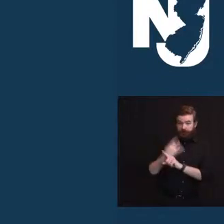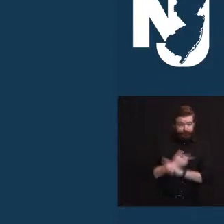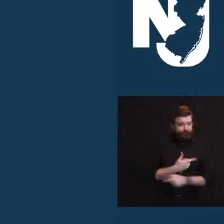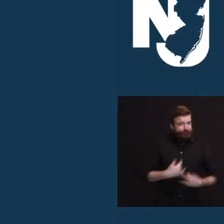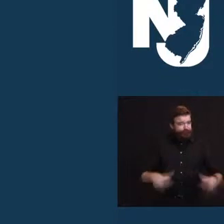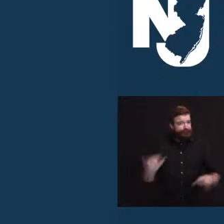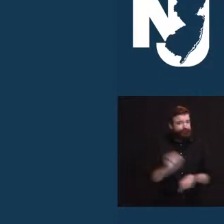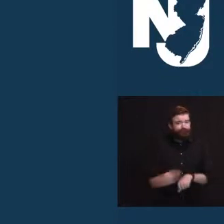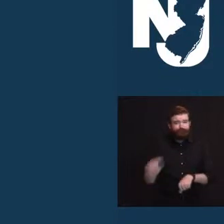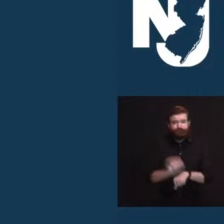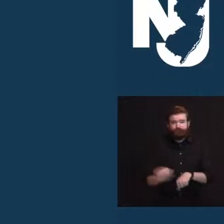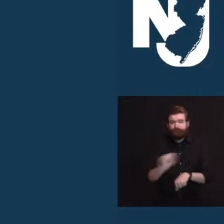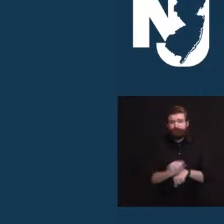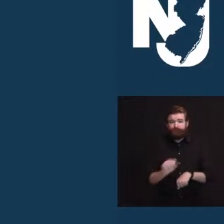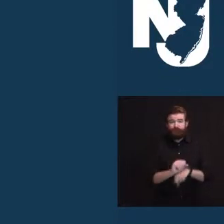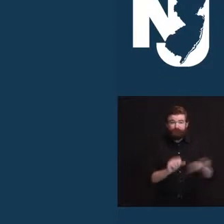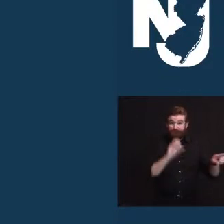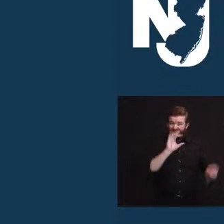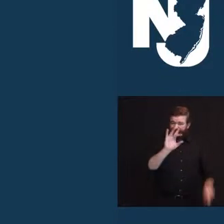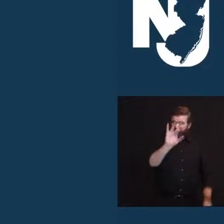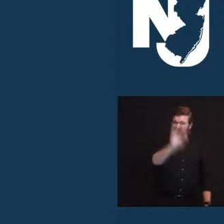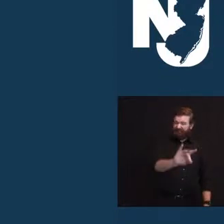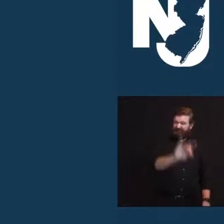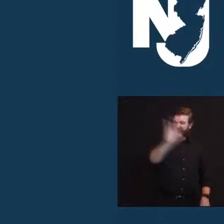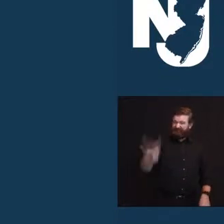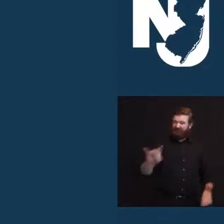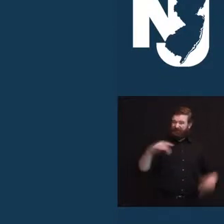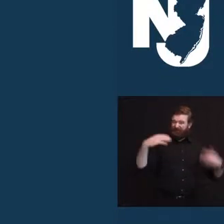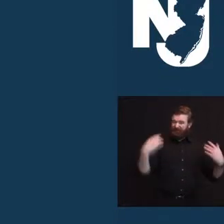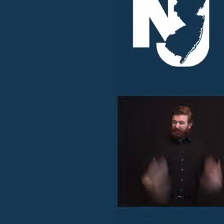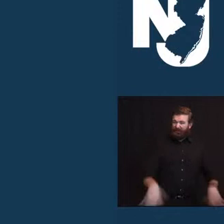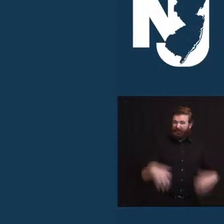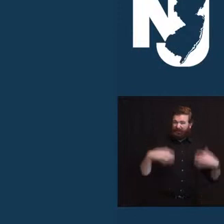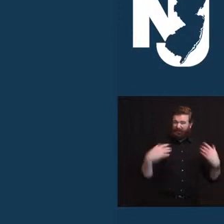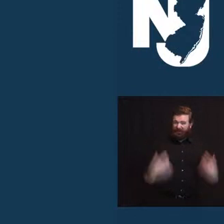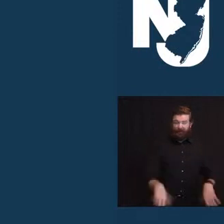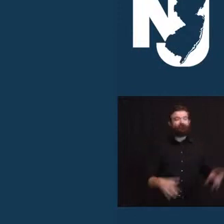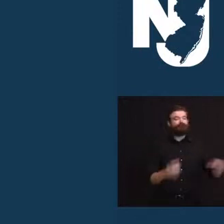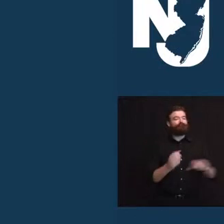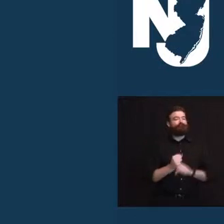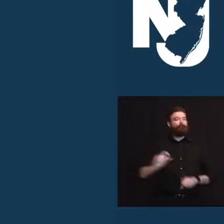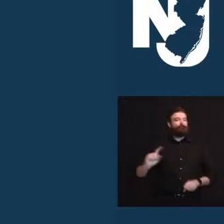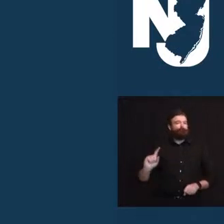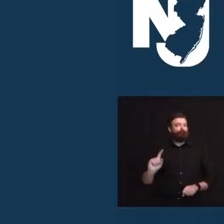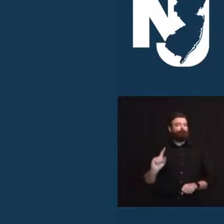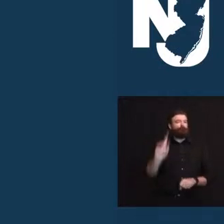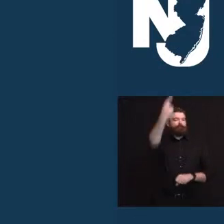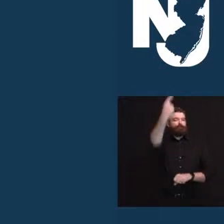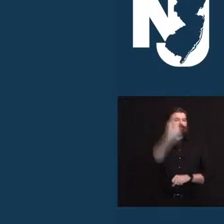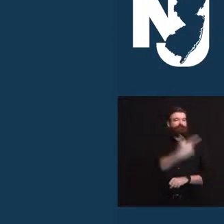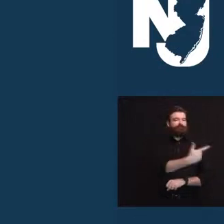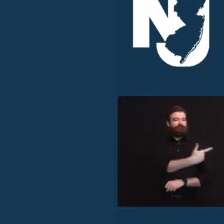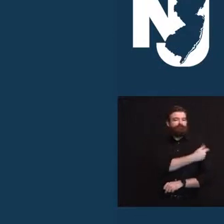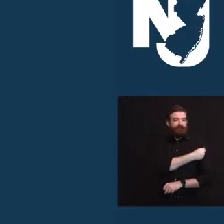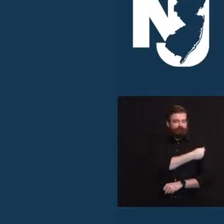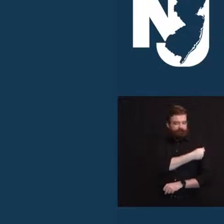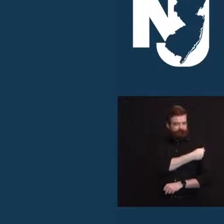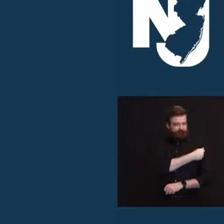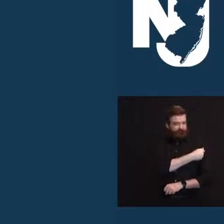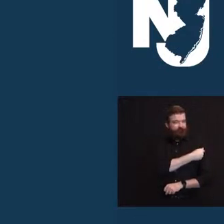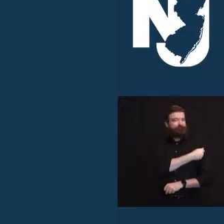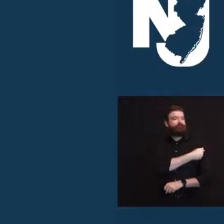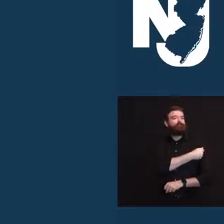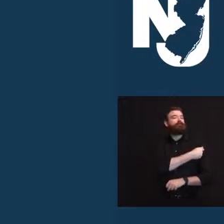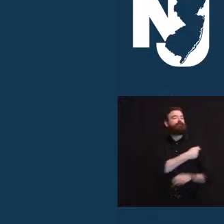way, age 88, received his first vaccine dose. He is a character study in commitment and